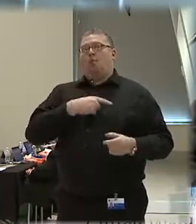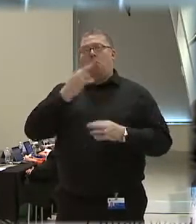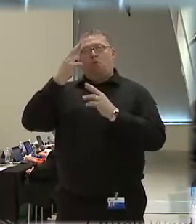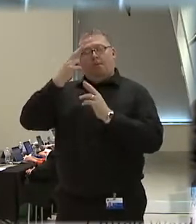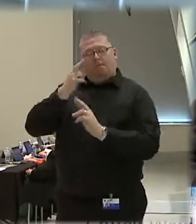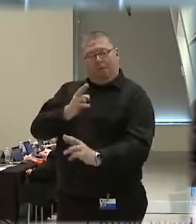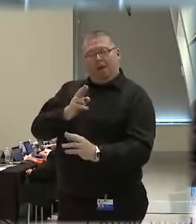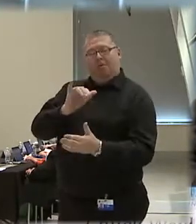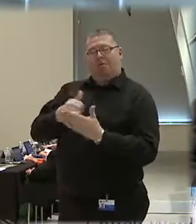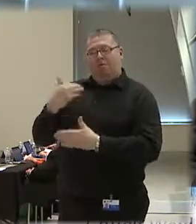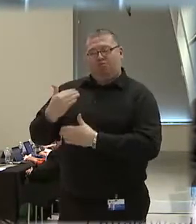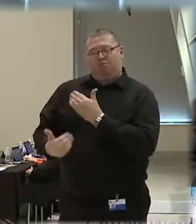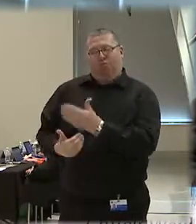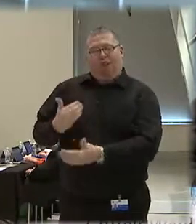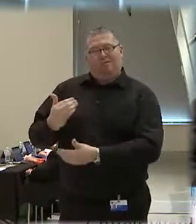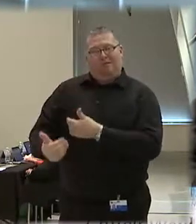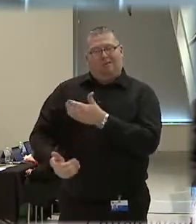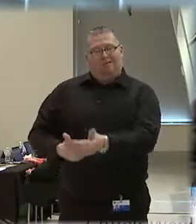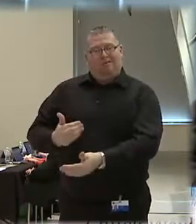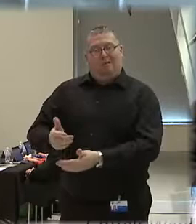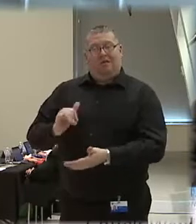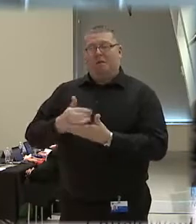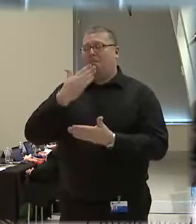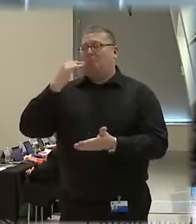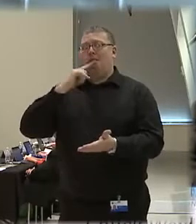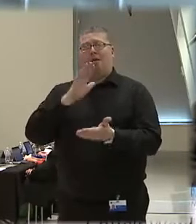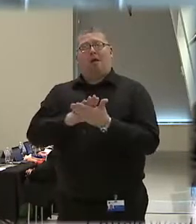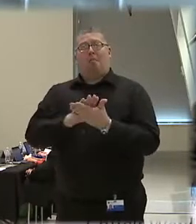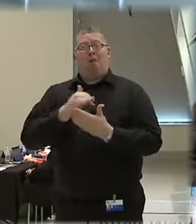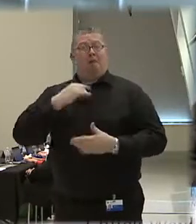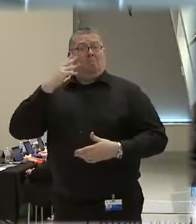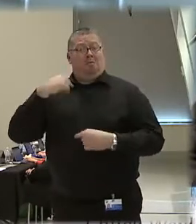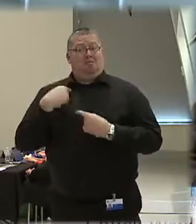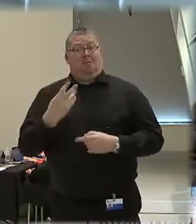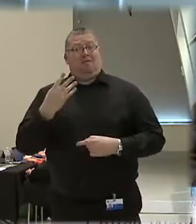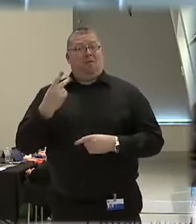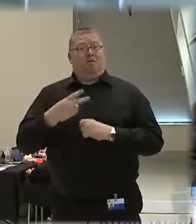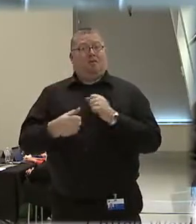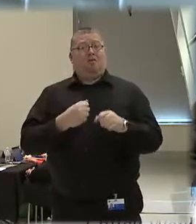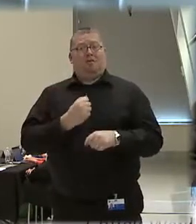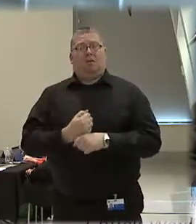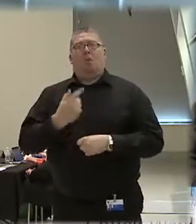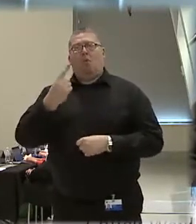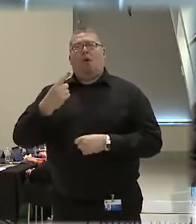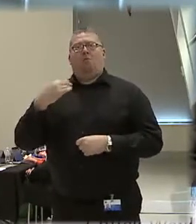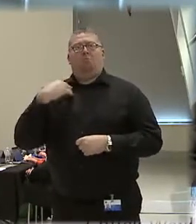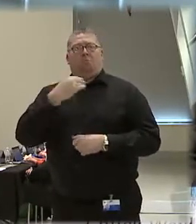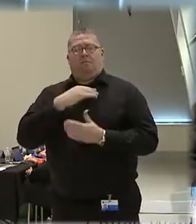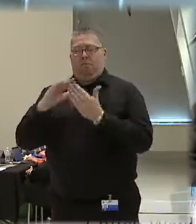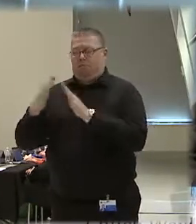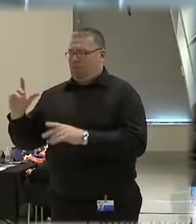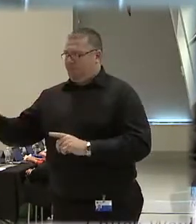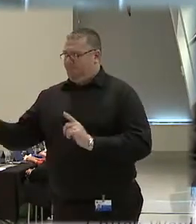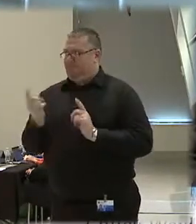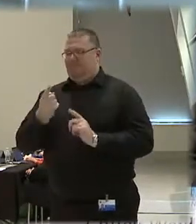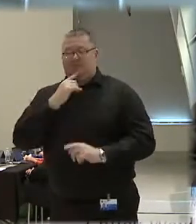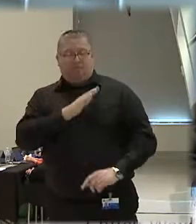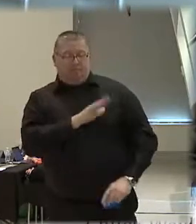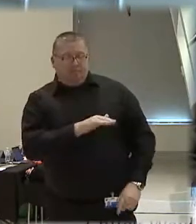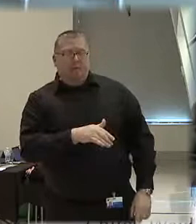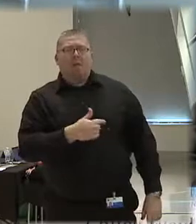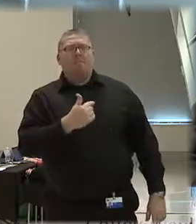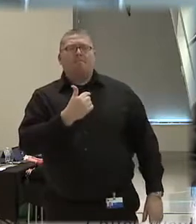process that was employed. The best compliment that I've had in four and a half years was that a citizen came up to me and told me, he said, I